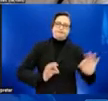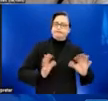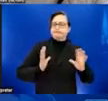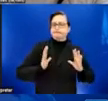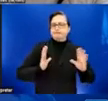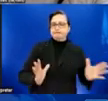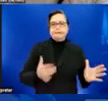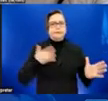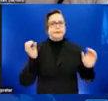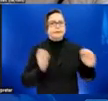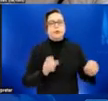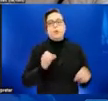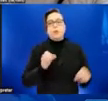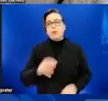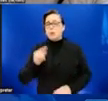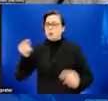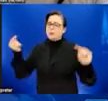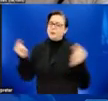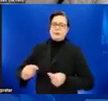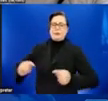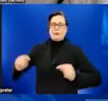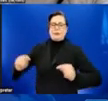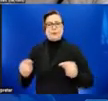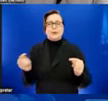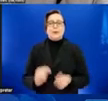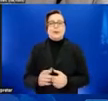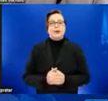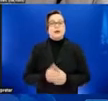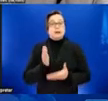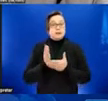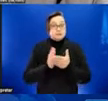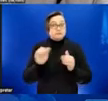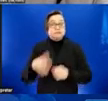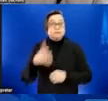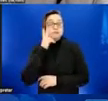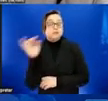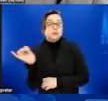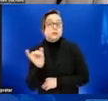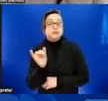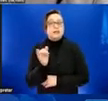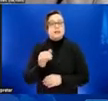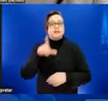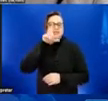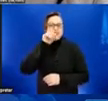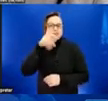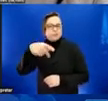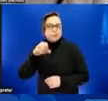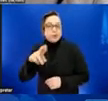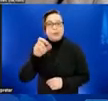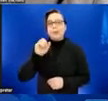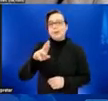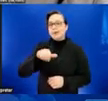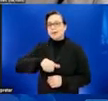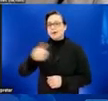and can be confused with other infections like sexually transmitted infections and chickenpox. Next slide, please.